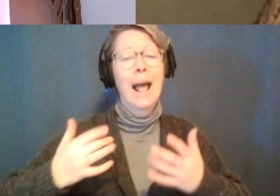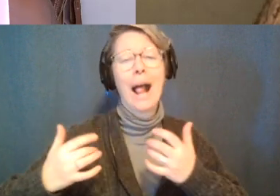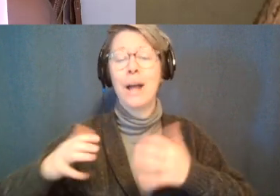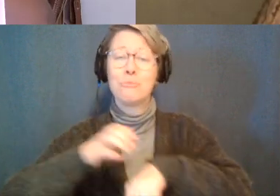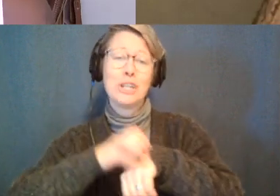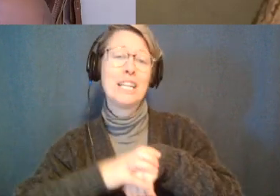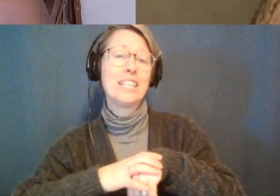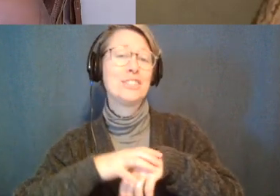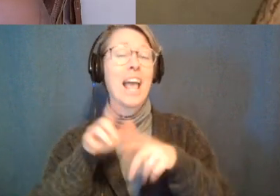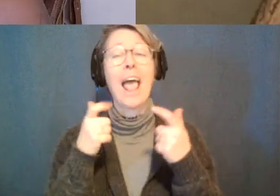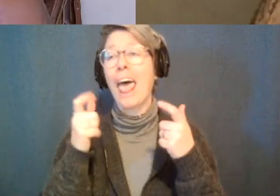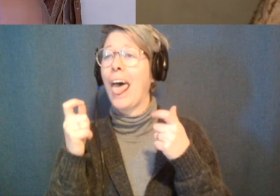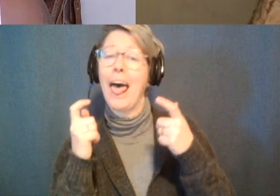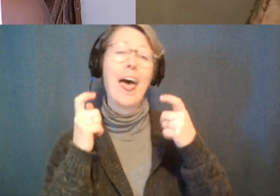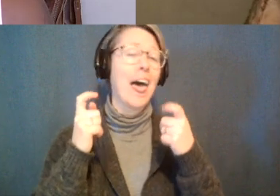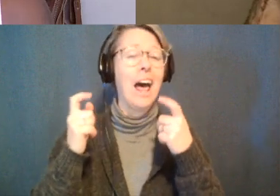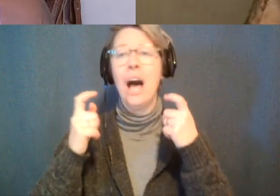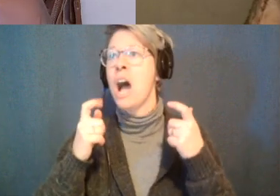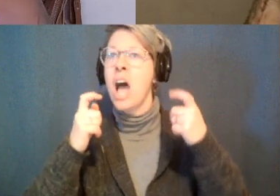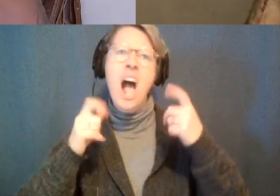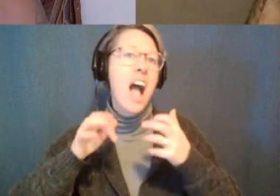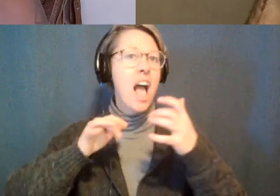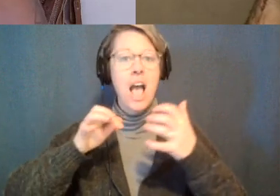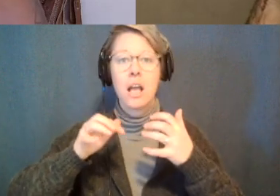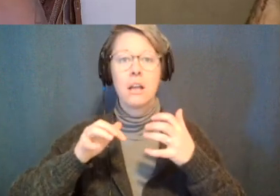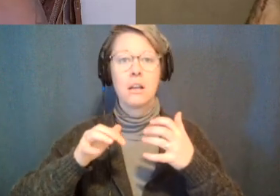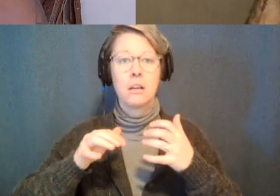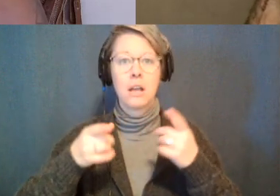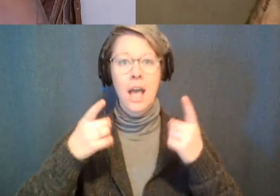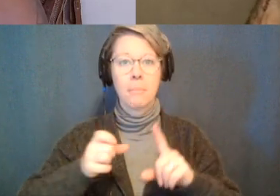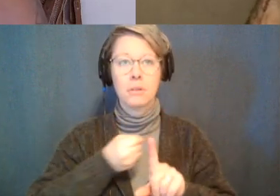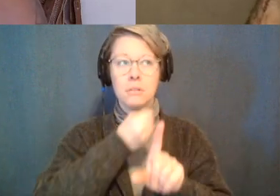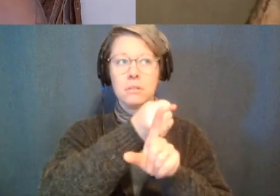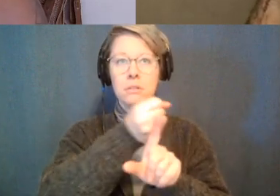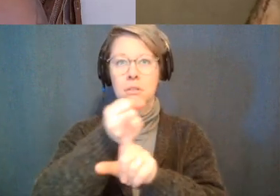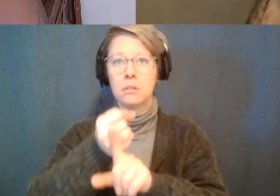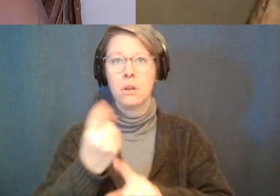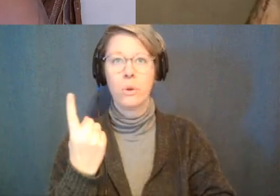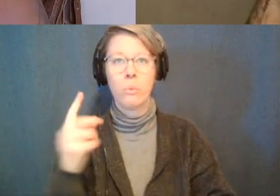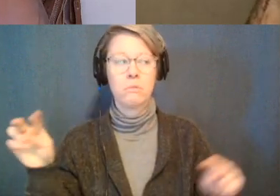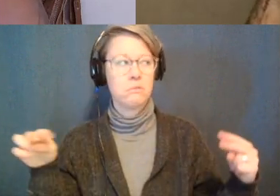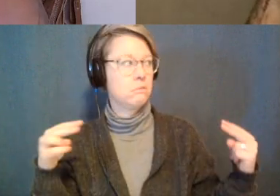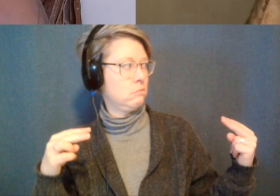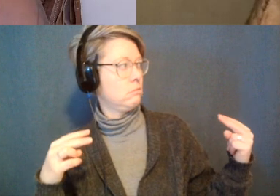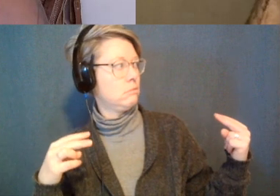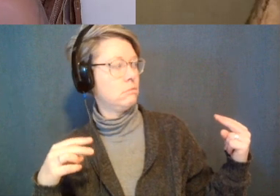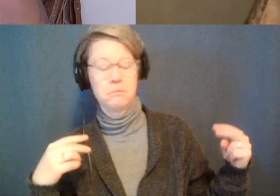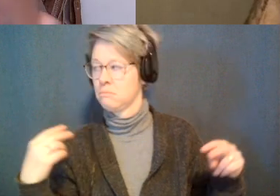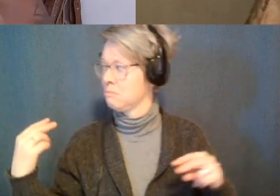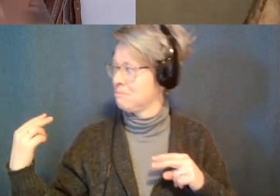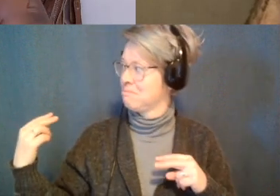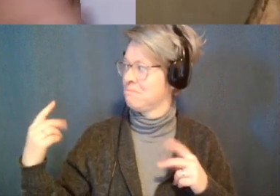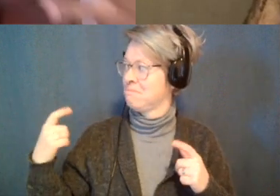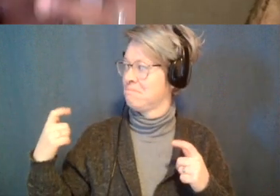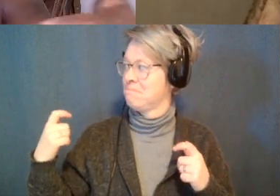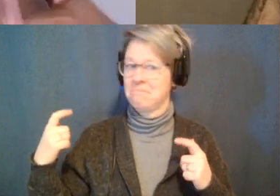british laughter and he was just going at it and then next thing you know everybody's like one person's looking at each other the next and then they start laughing and the next thing